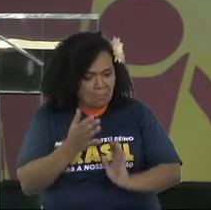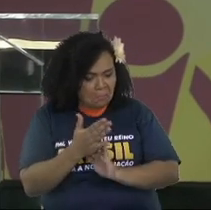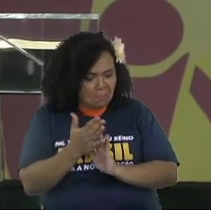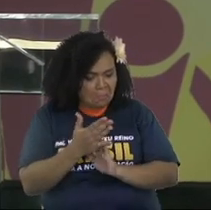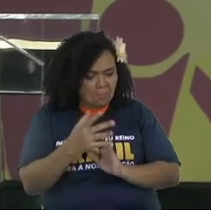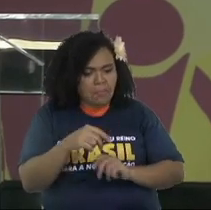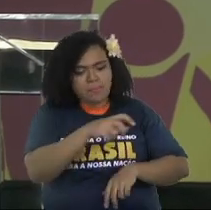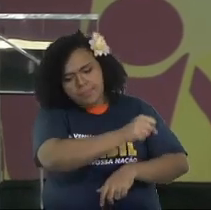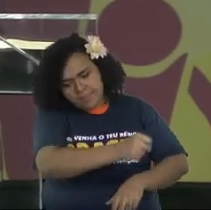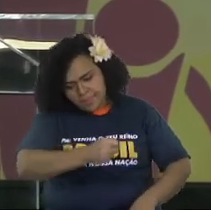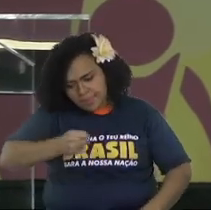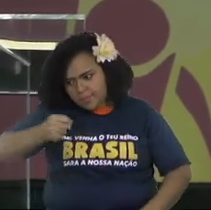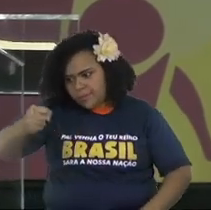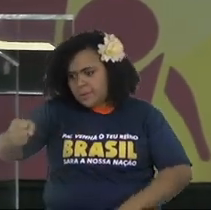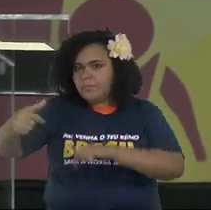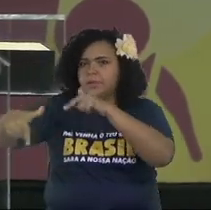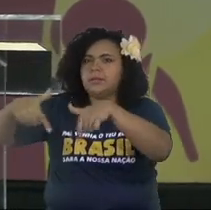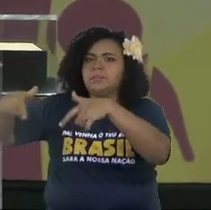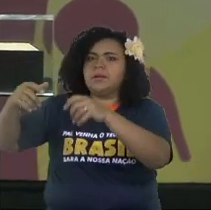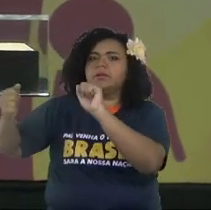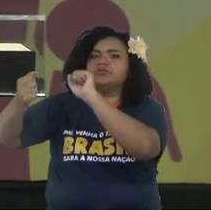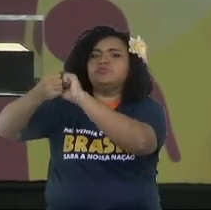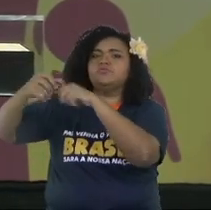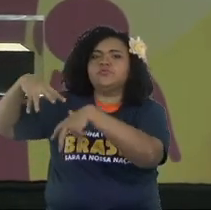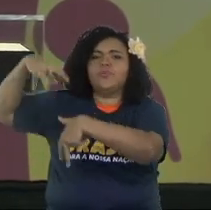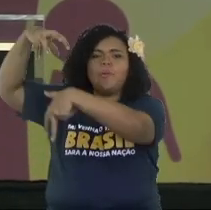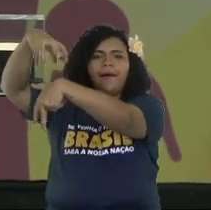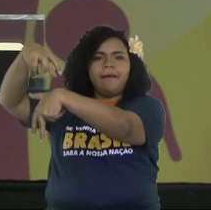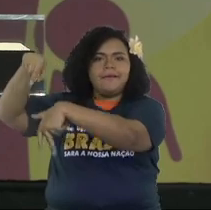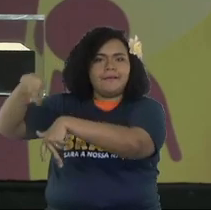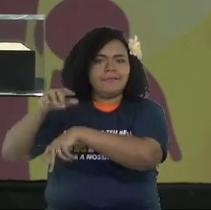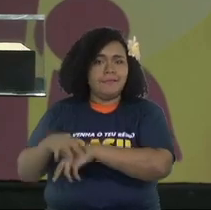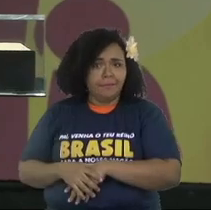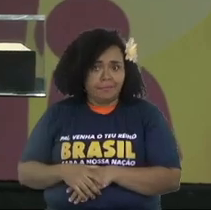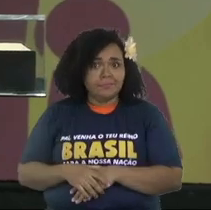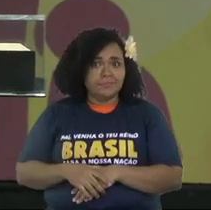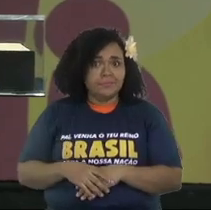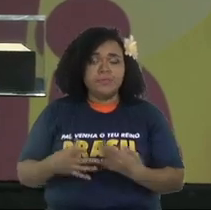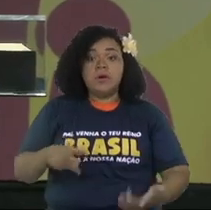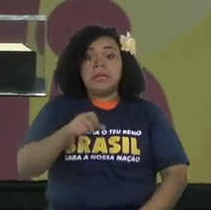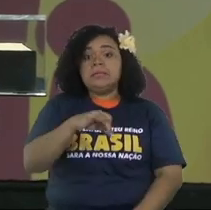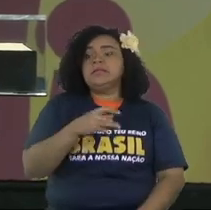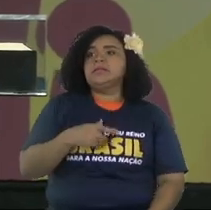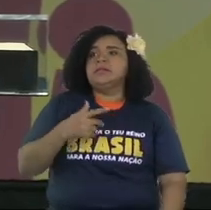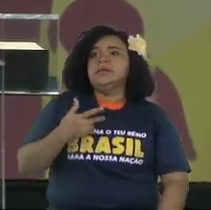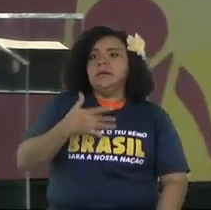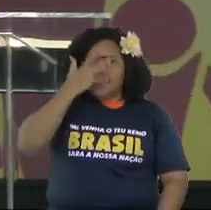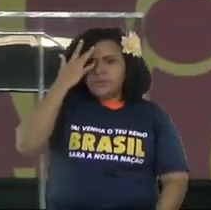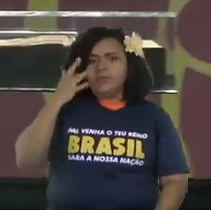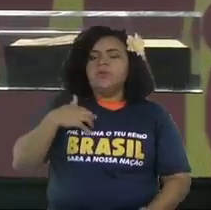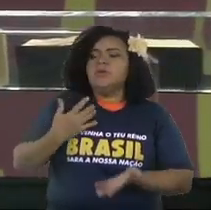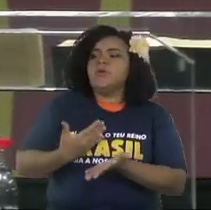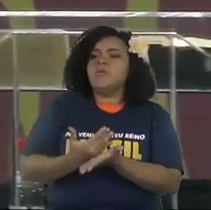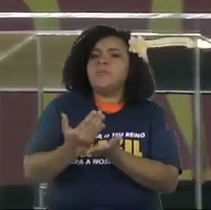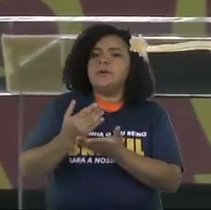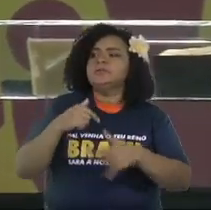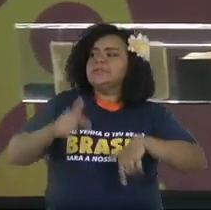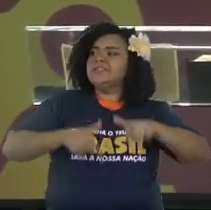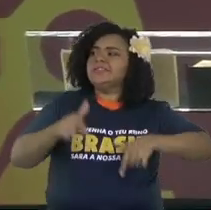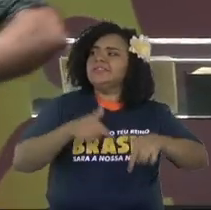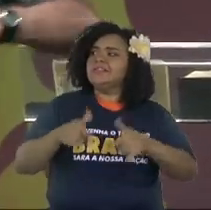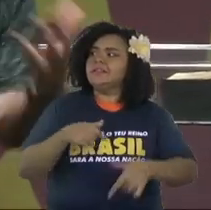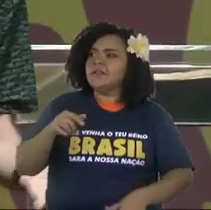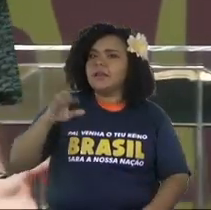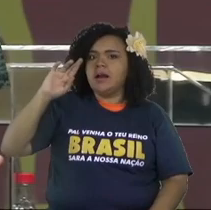You're going to go up in your rates. It's important of you to do this constantly. There are people that start